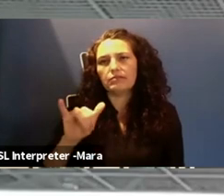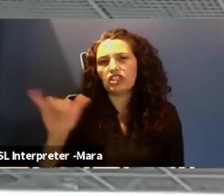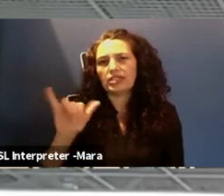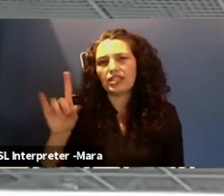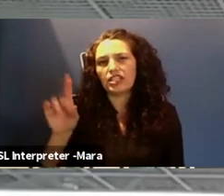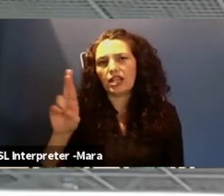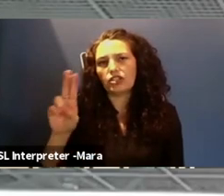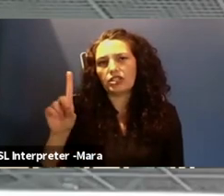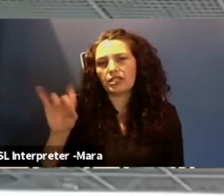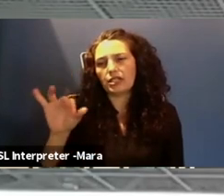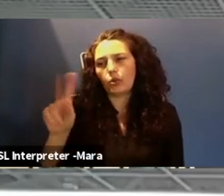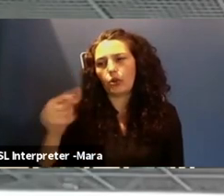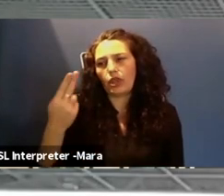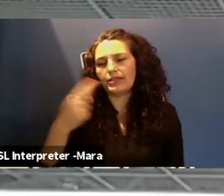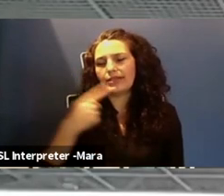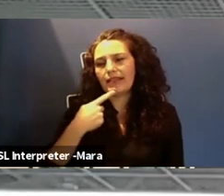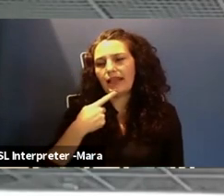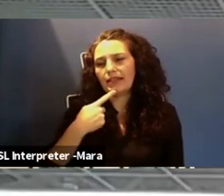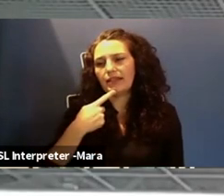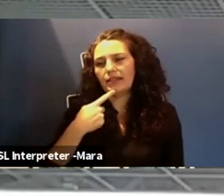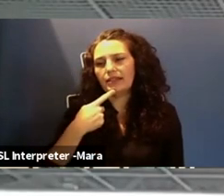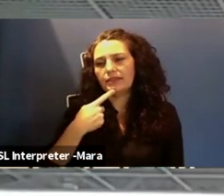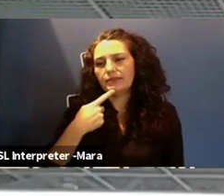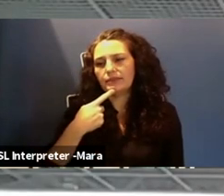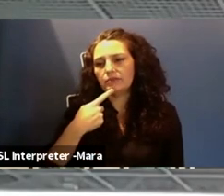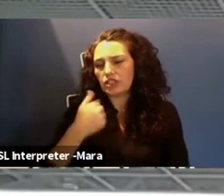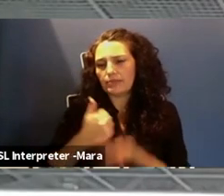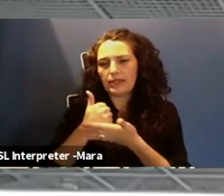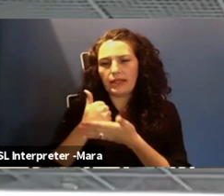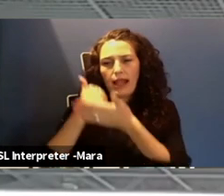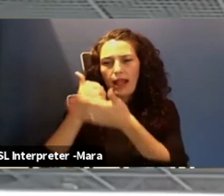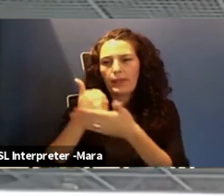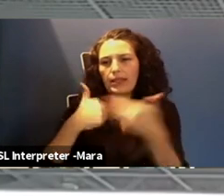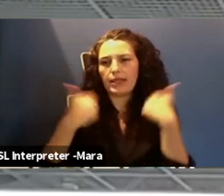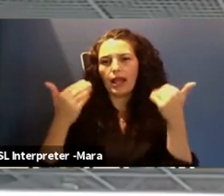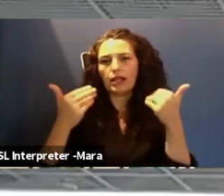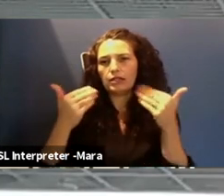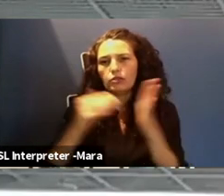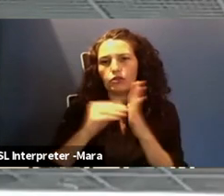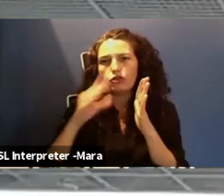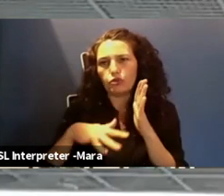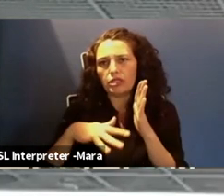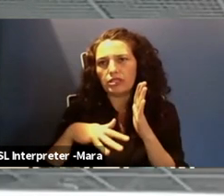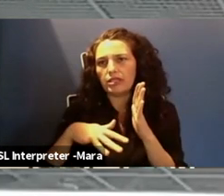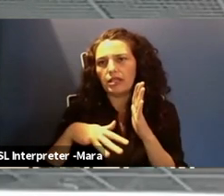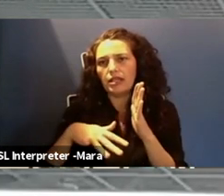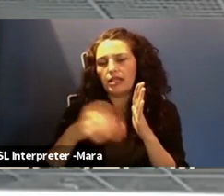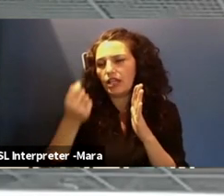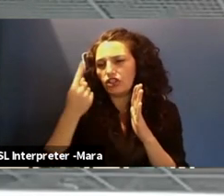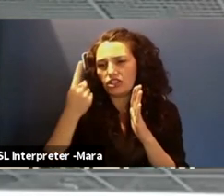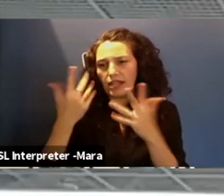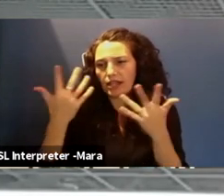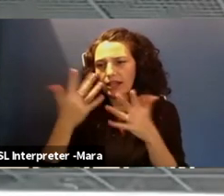me, uh, you know, I'm helping, uh, young students in with cyber, understanding what this field is all